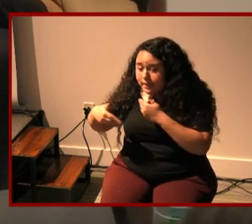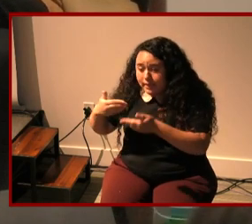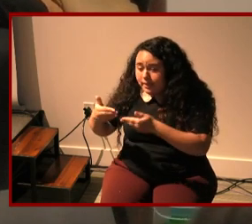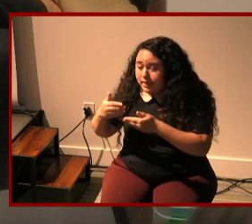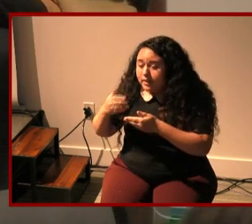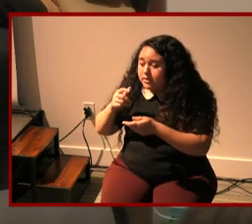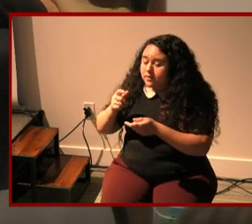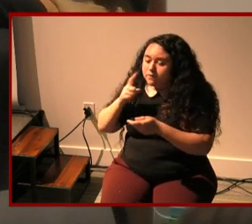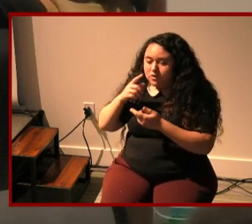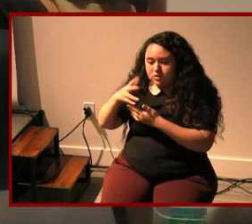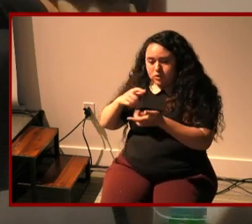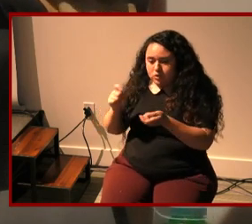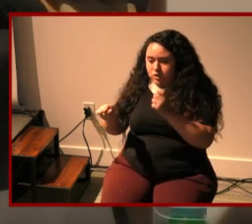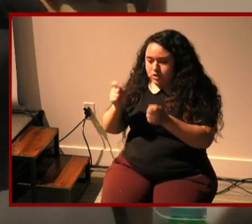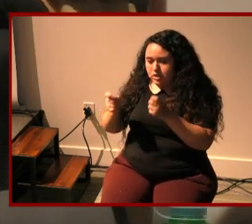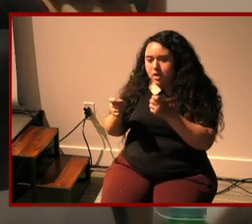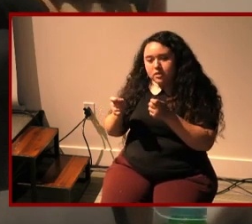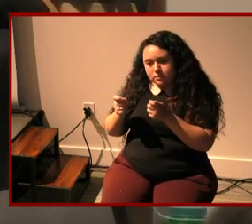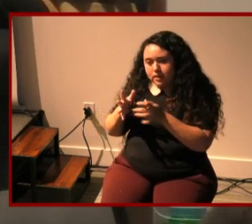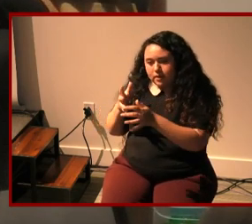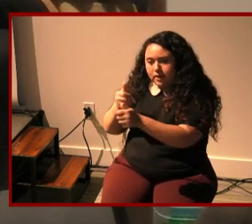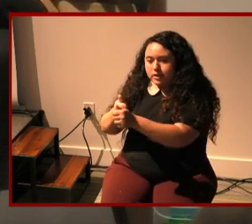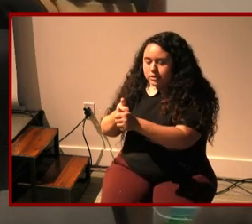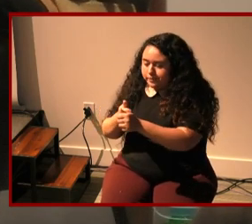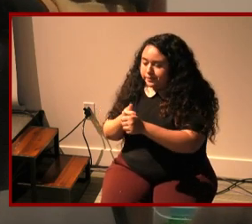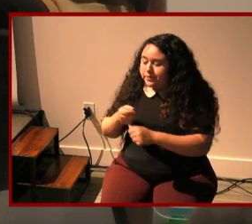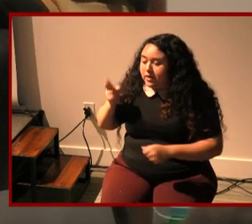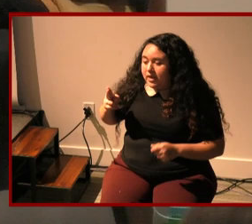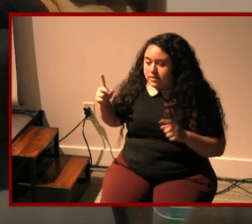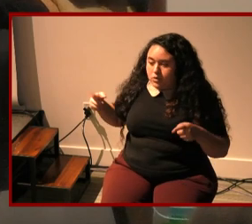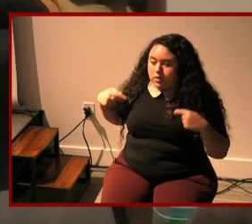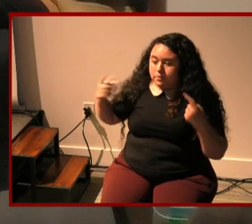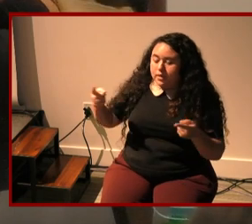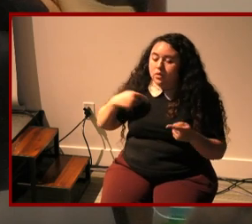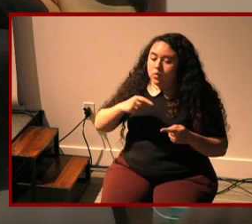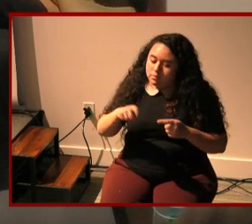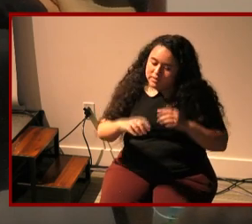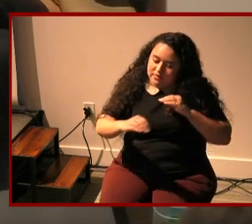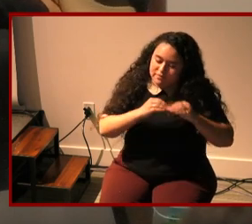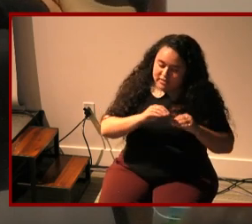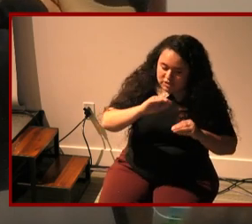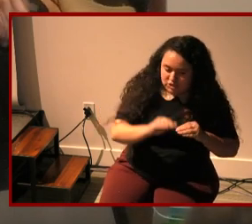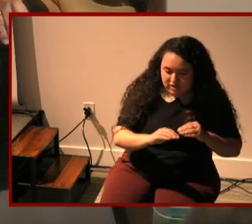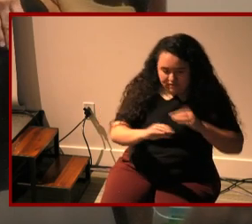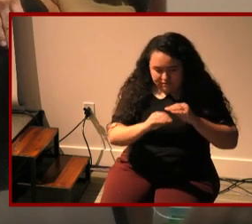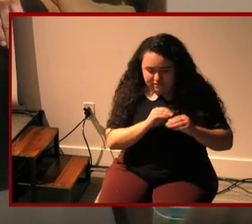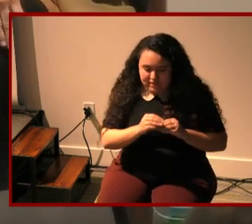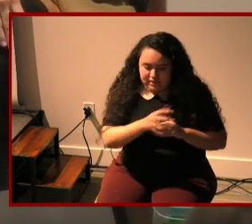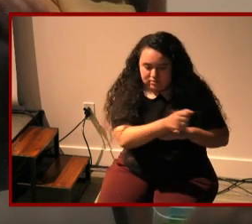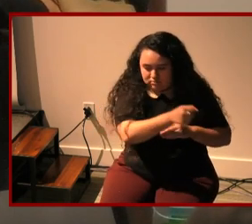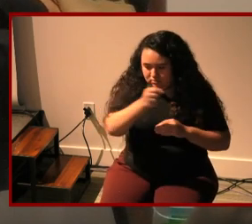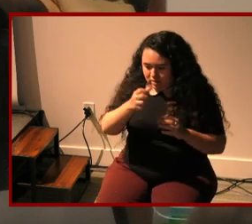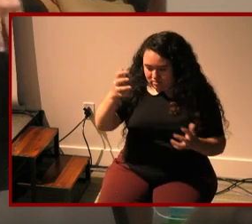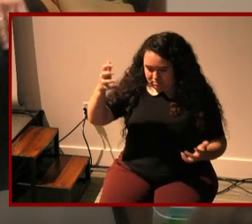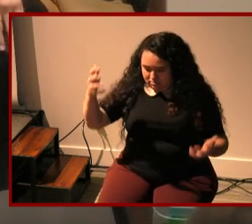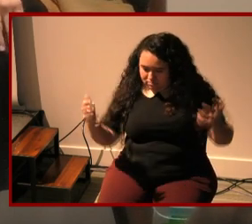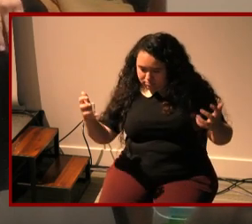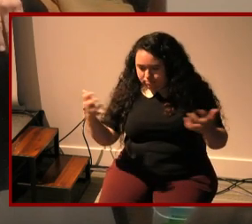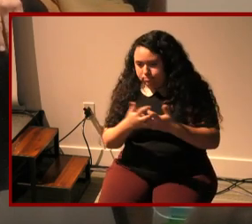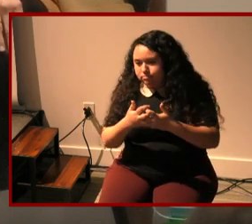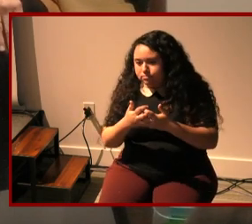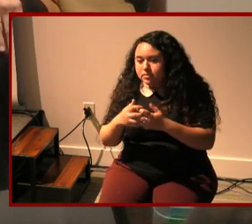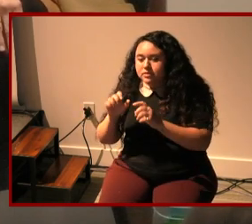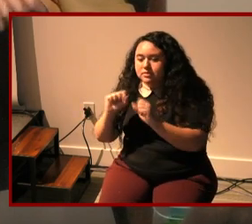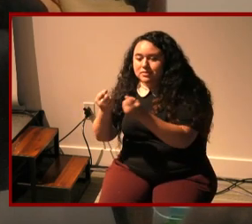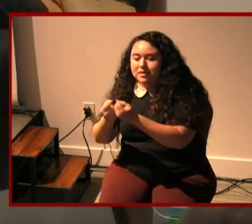social adjustments um historically it's always been we have to fix the child we have to realign them but so that's what i think would